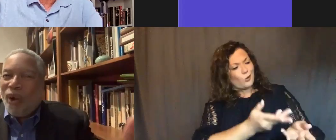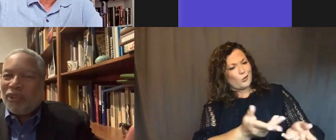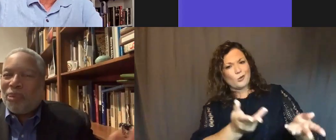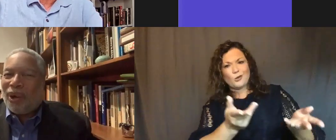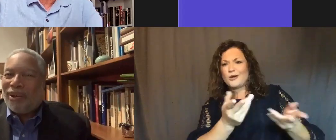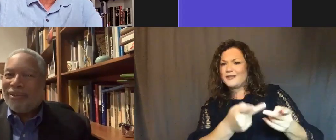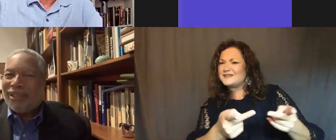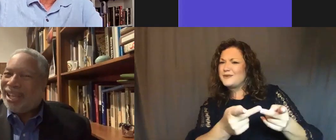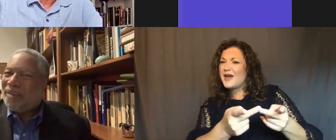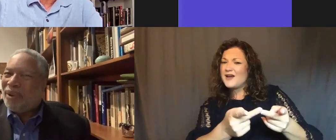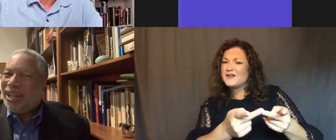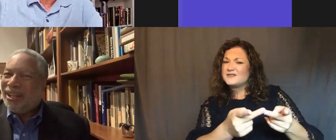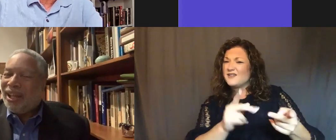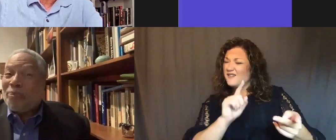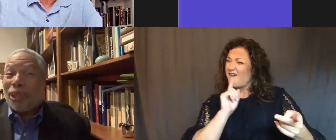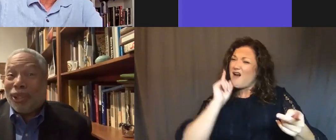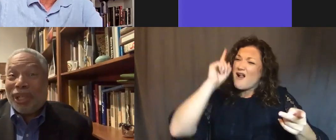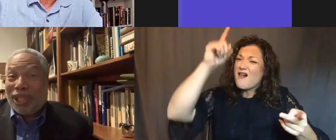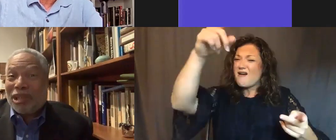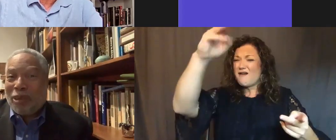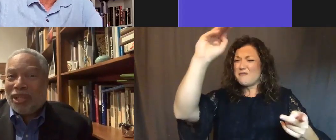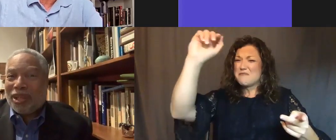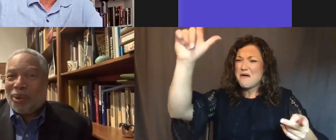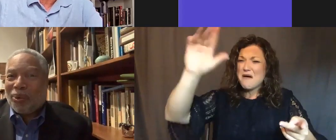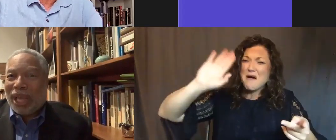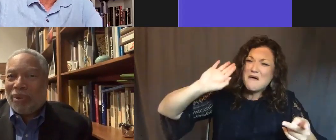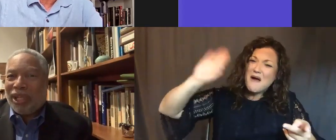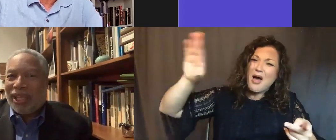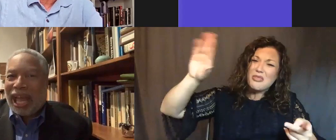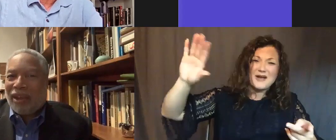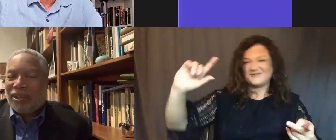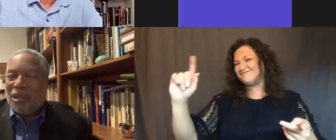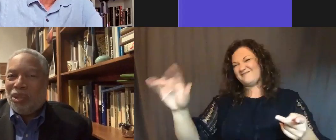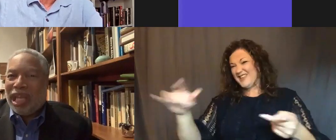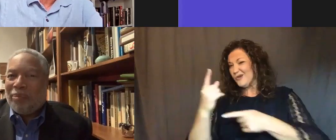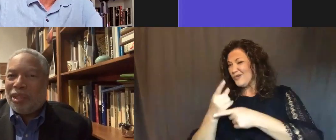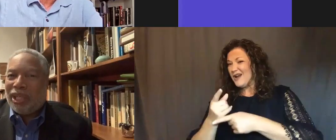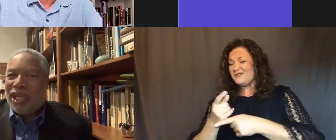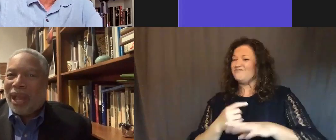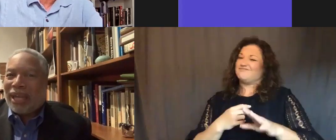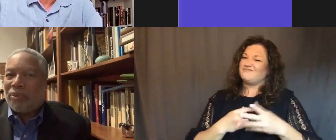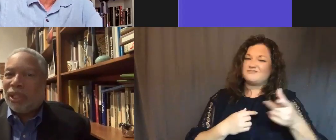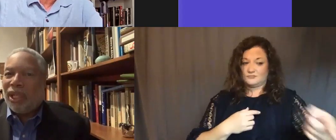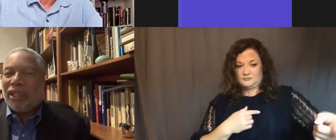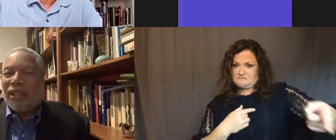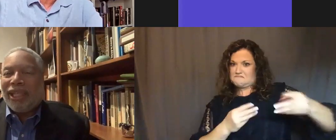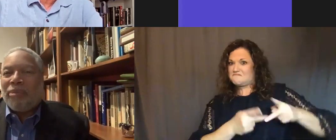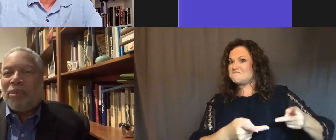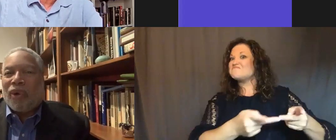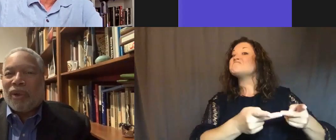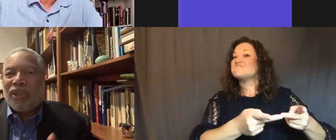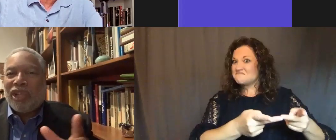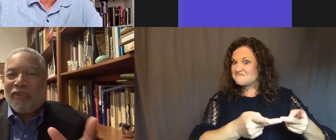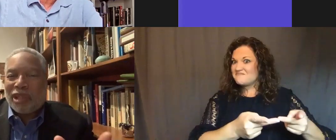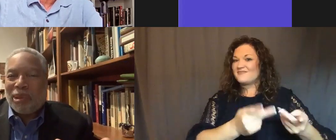off the mall. Is that right? But look at this space that really allows a museum to interact with the Lincoln